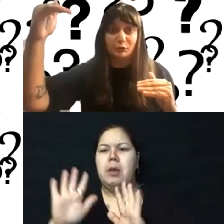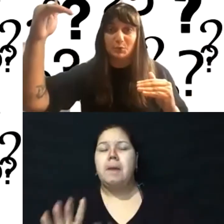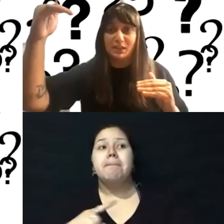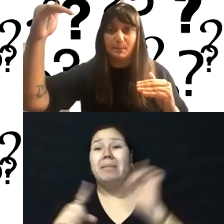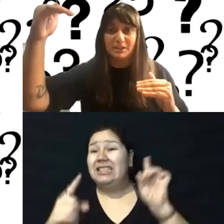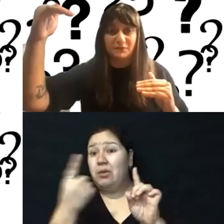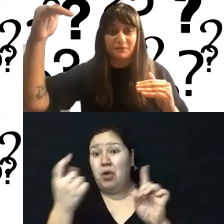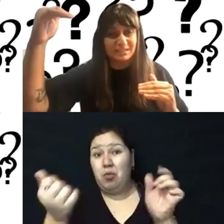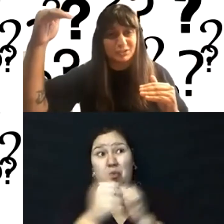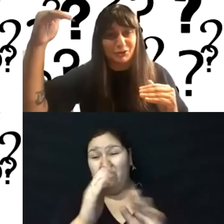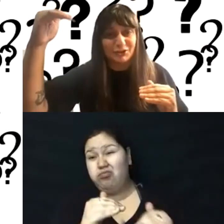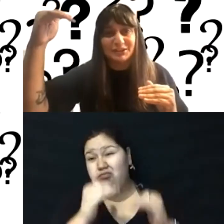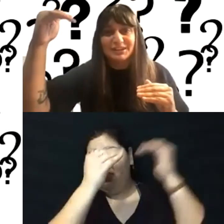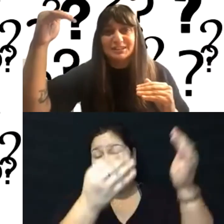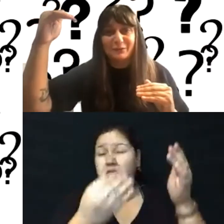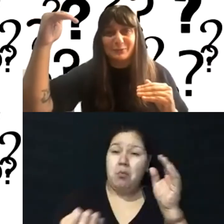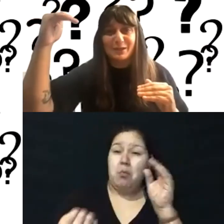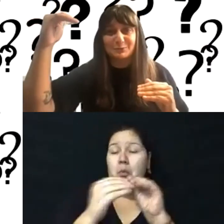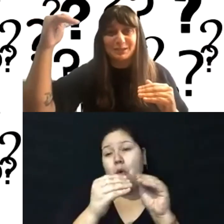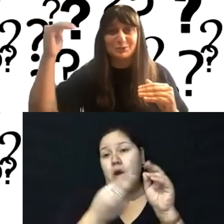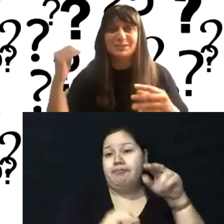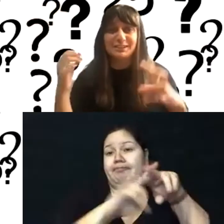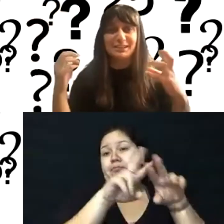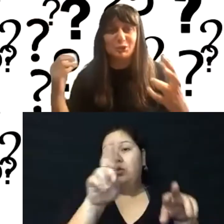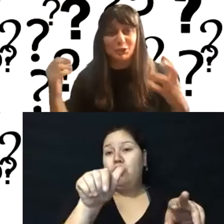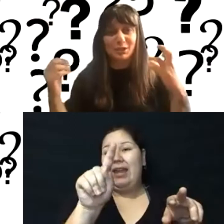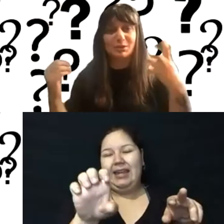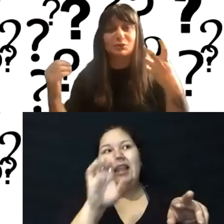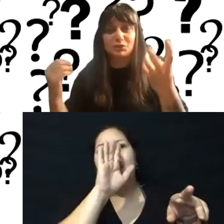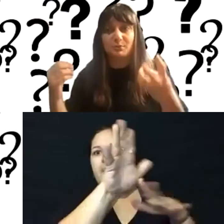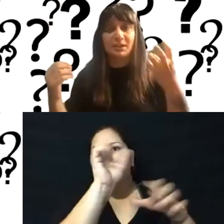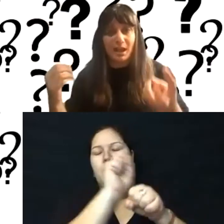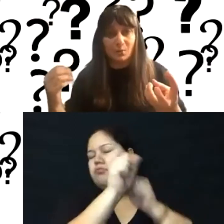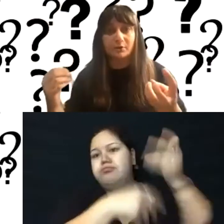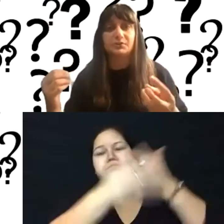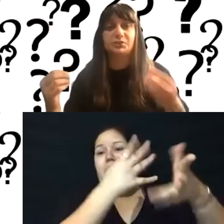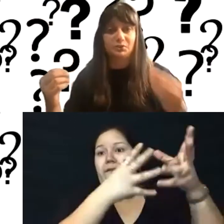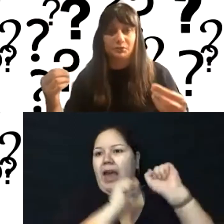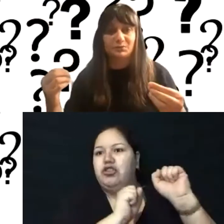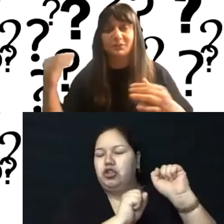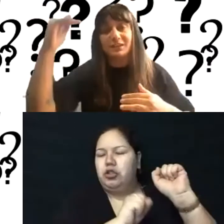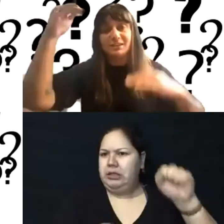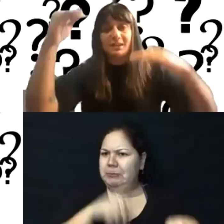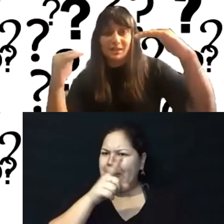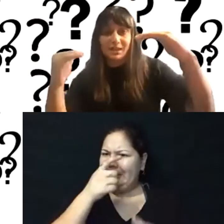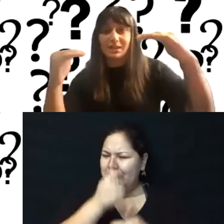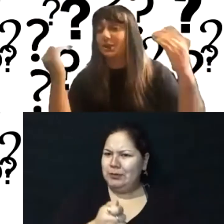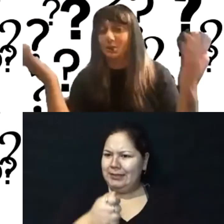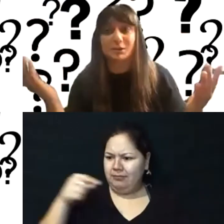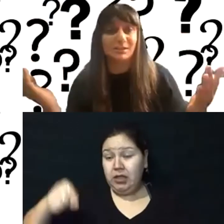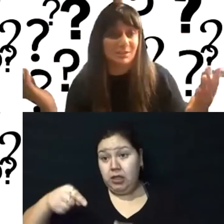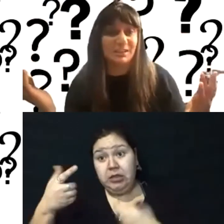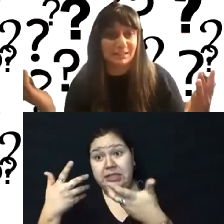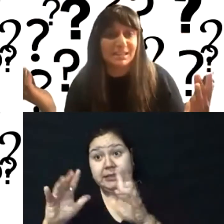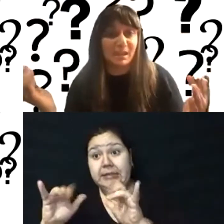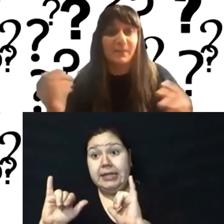rate, they're doing it much faster. So I found that really interesting that it took him so many hours to do this work that in the end it